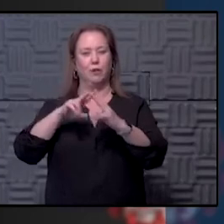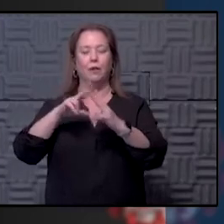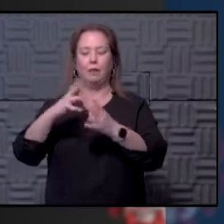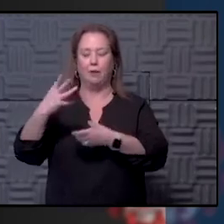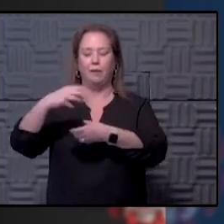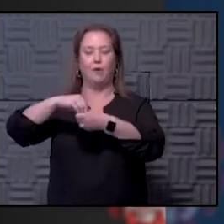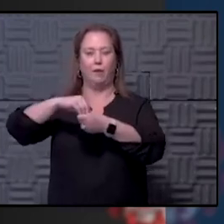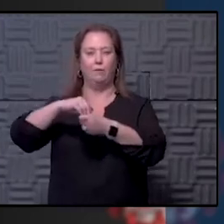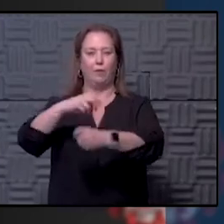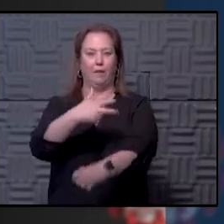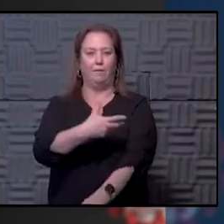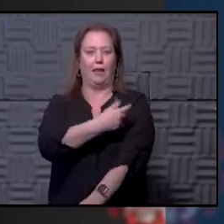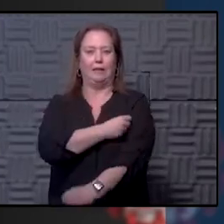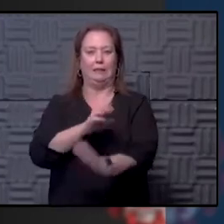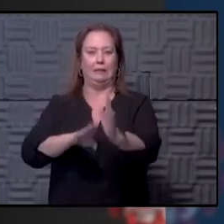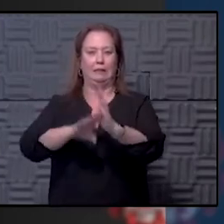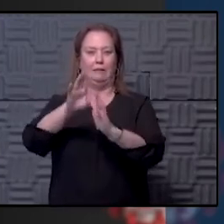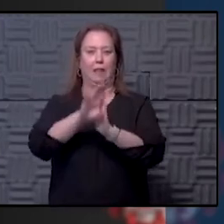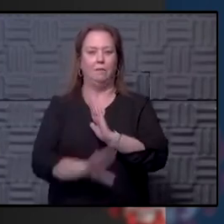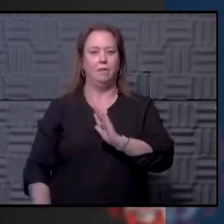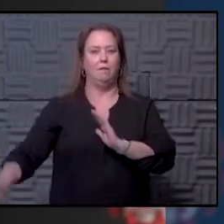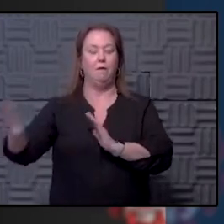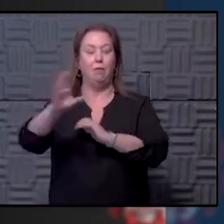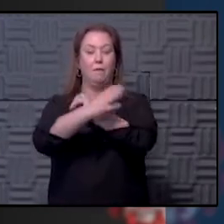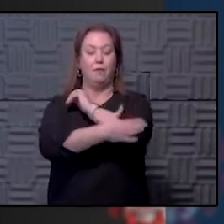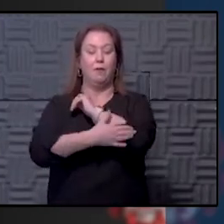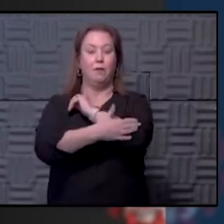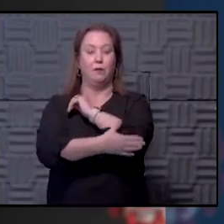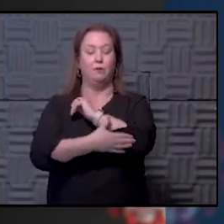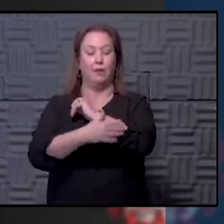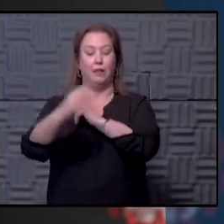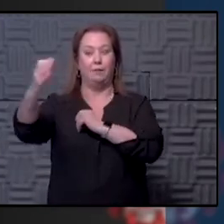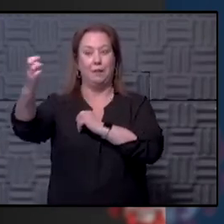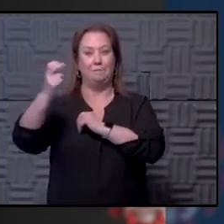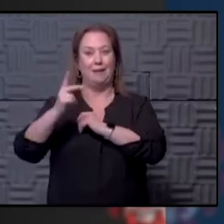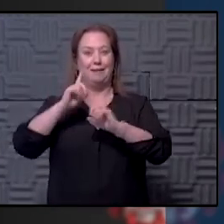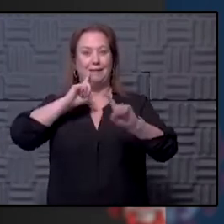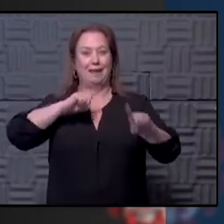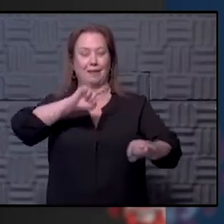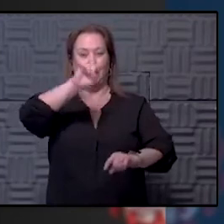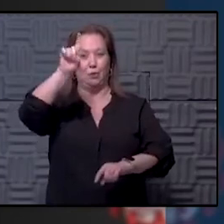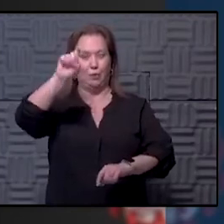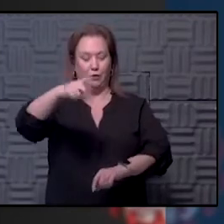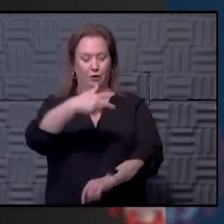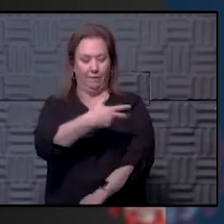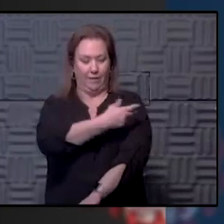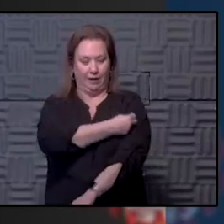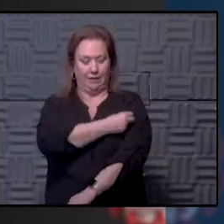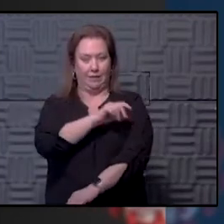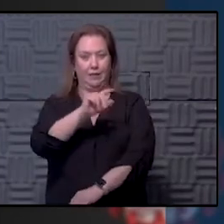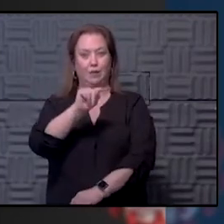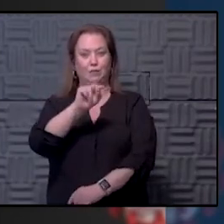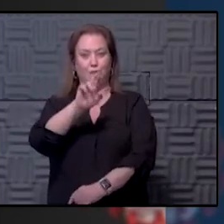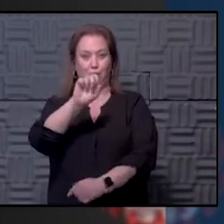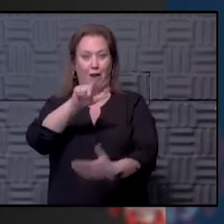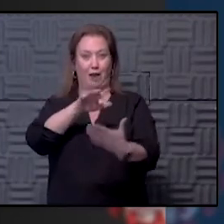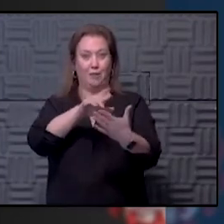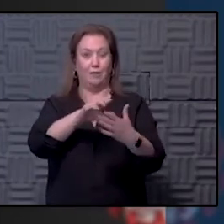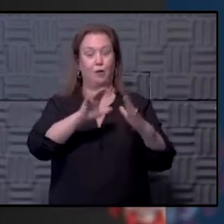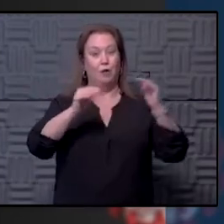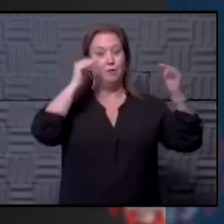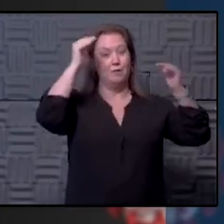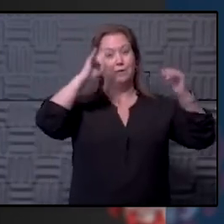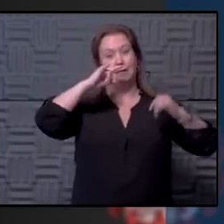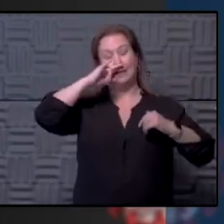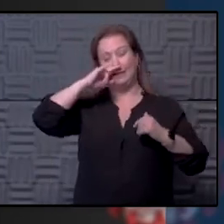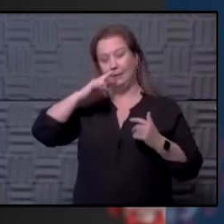involved with vaccination development across the country. They'll be back to answer questions about vaccine trials for adults and for